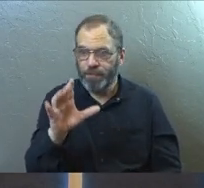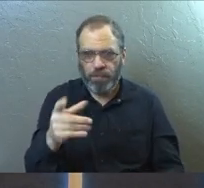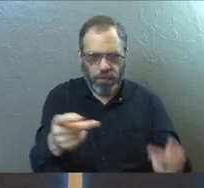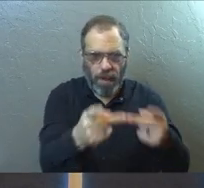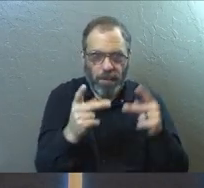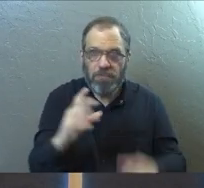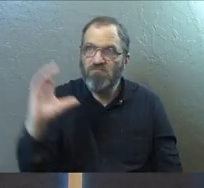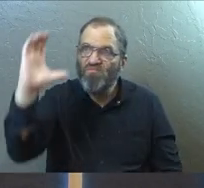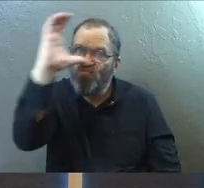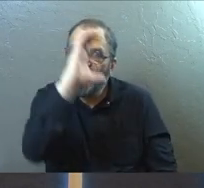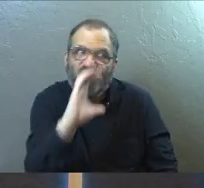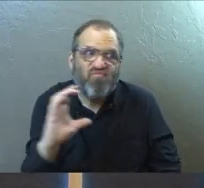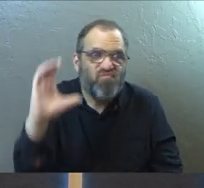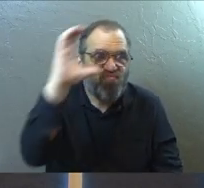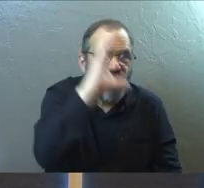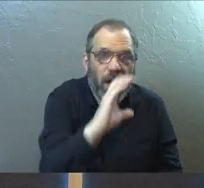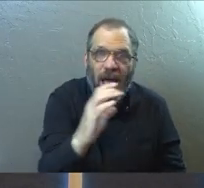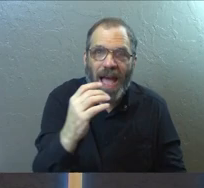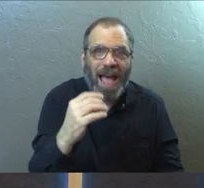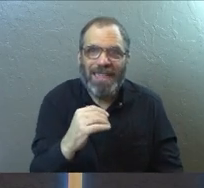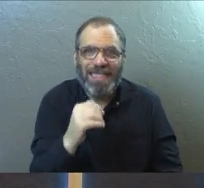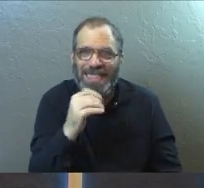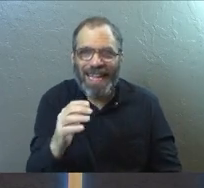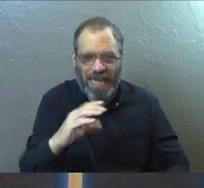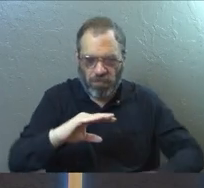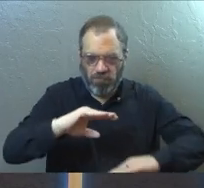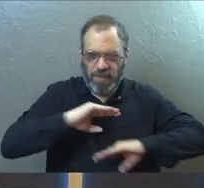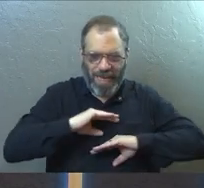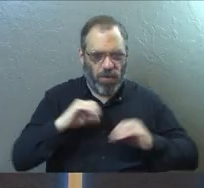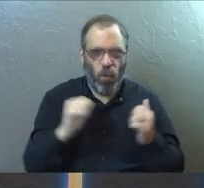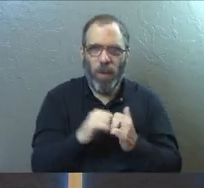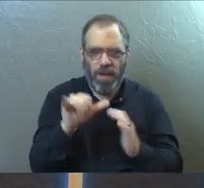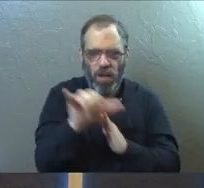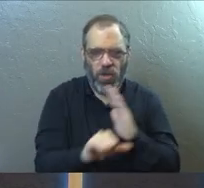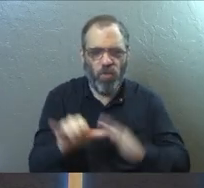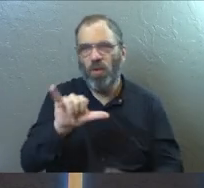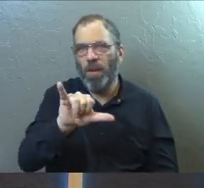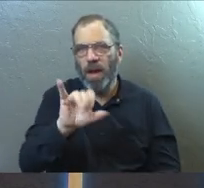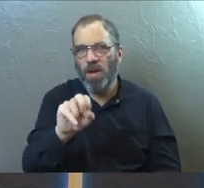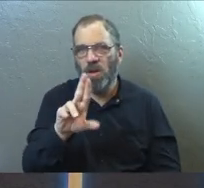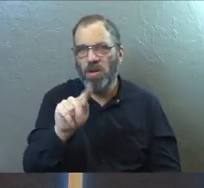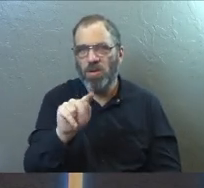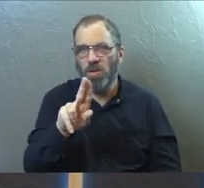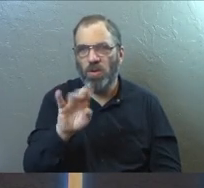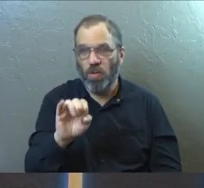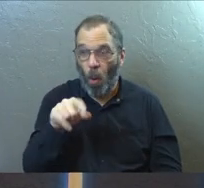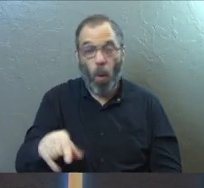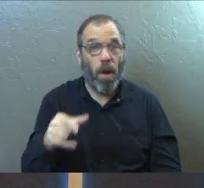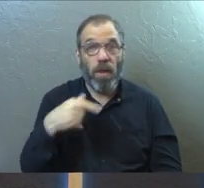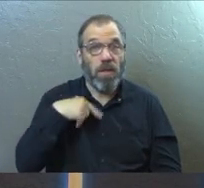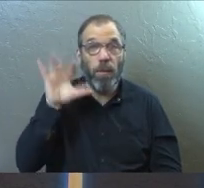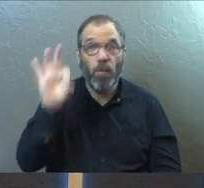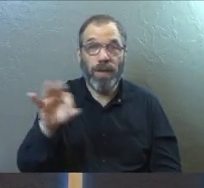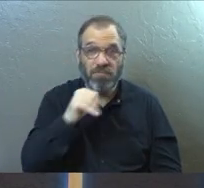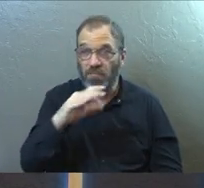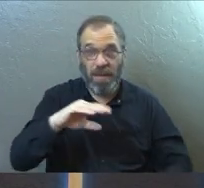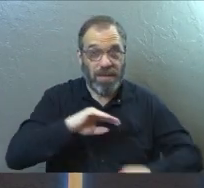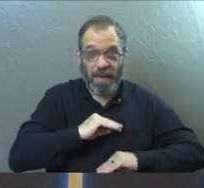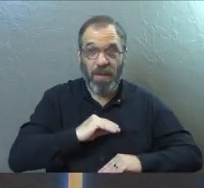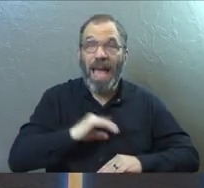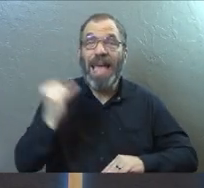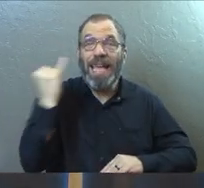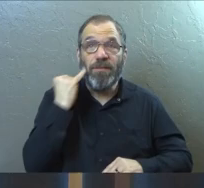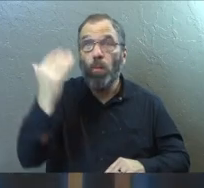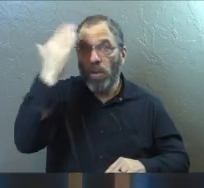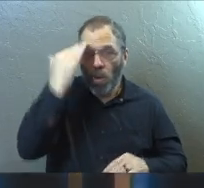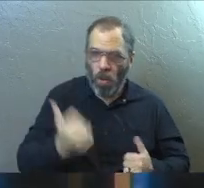in a place of seeking, the kind of questions you have are not settled in a YouTube video. They're not settled in this sermon today. If you've got questions about